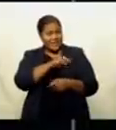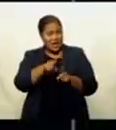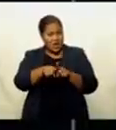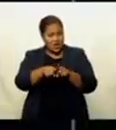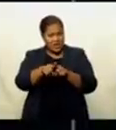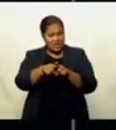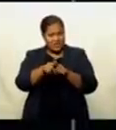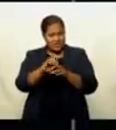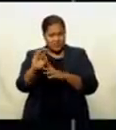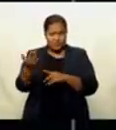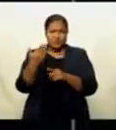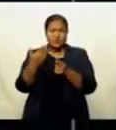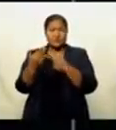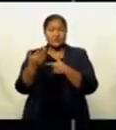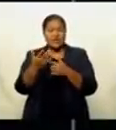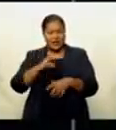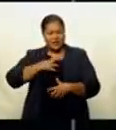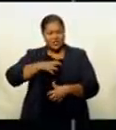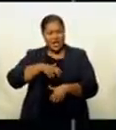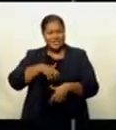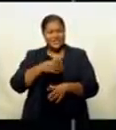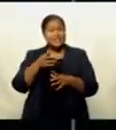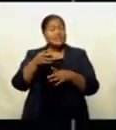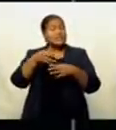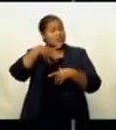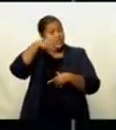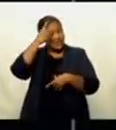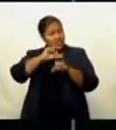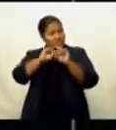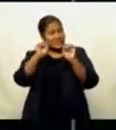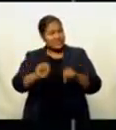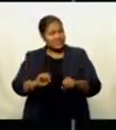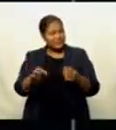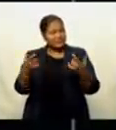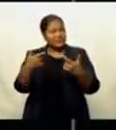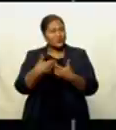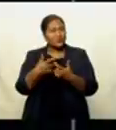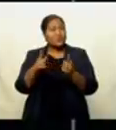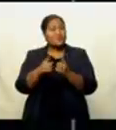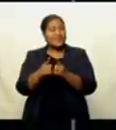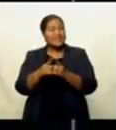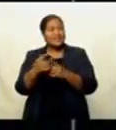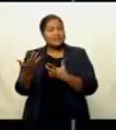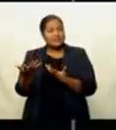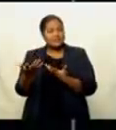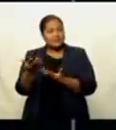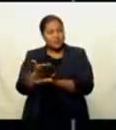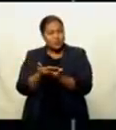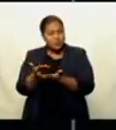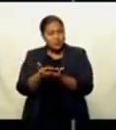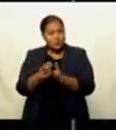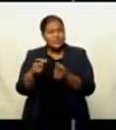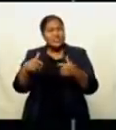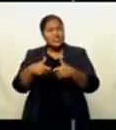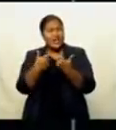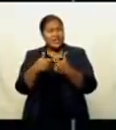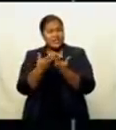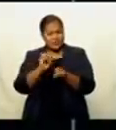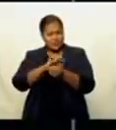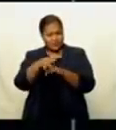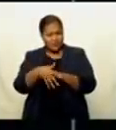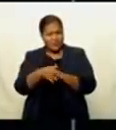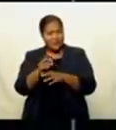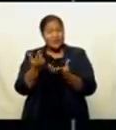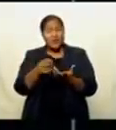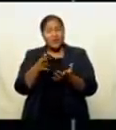adjusting the education system to meet the challenges posed by COVID-19. The institution is making changes relevant to the needs of